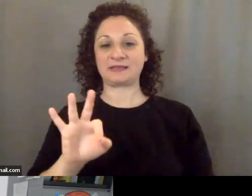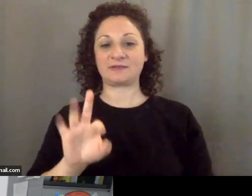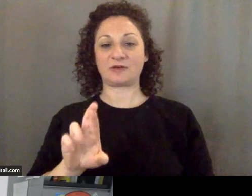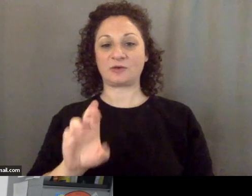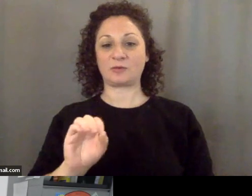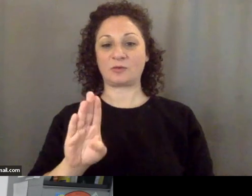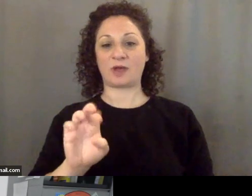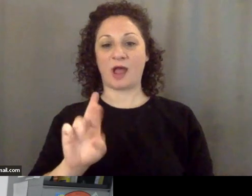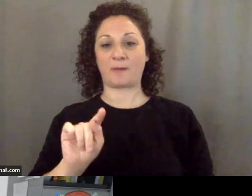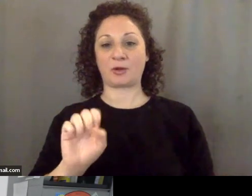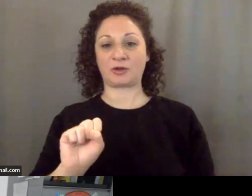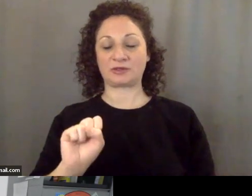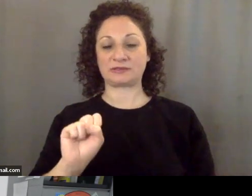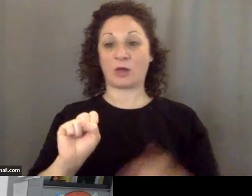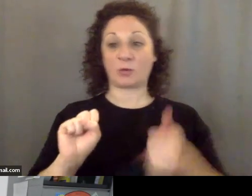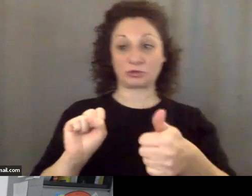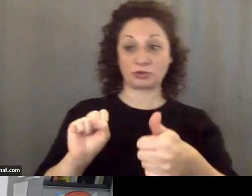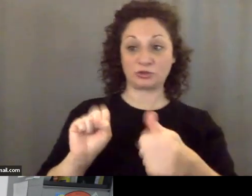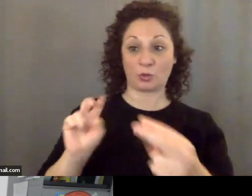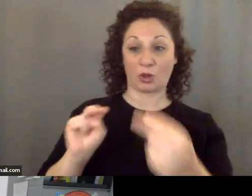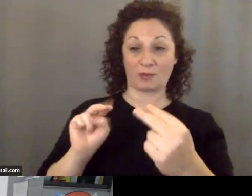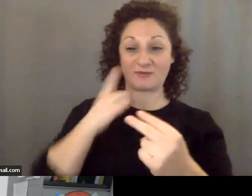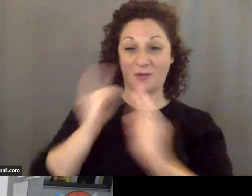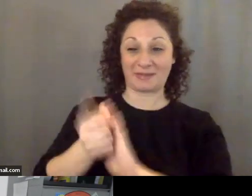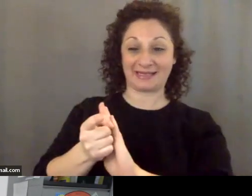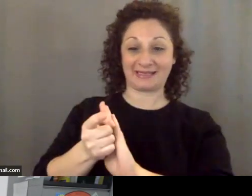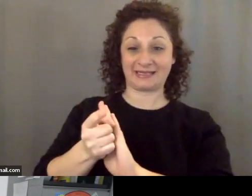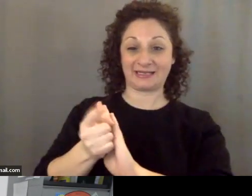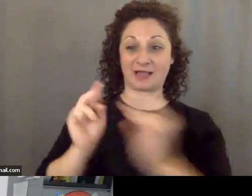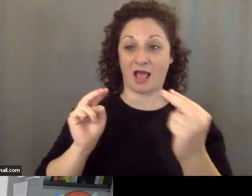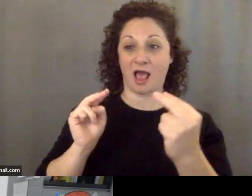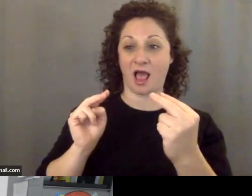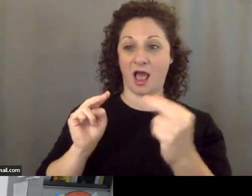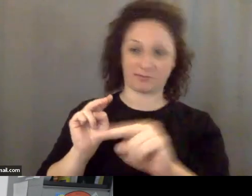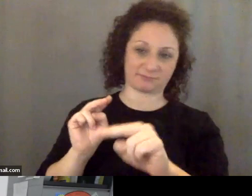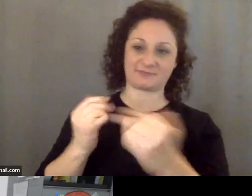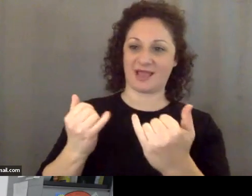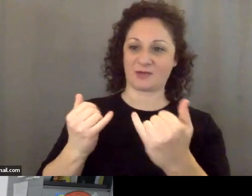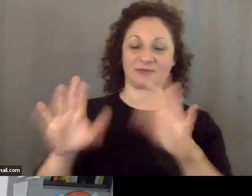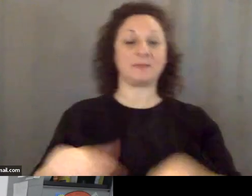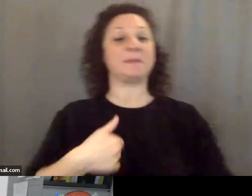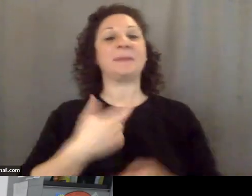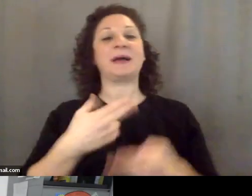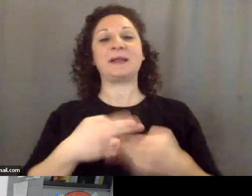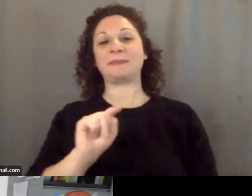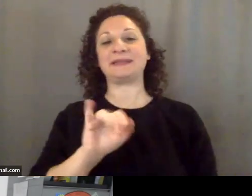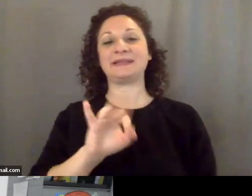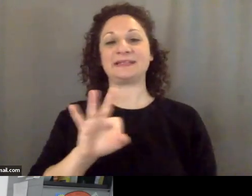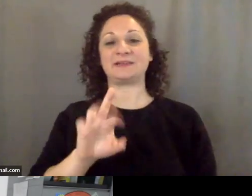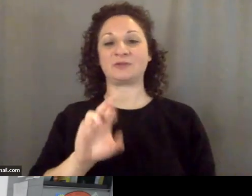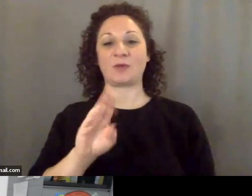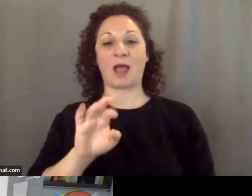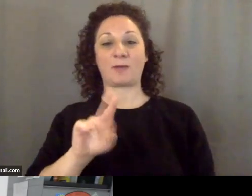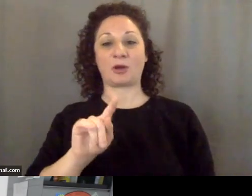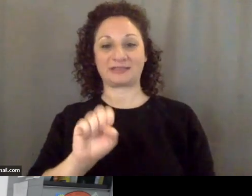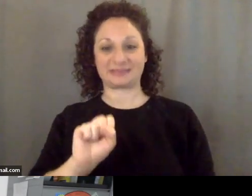That's good. You were looking at us momentarily. You're looking back in the other direction now. My name is Tiff Roberts. I'm a senior fellow here.